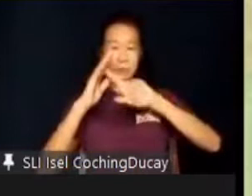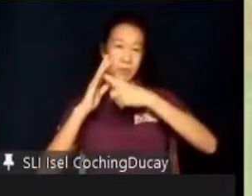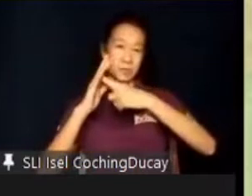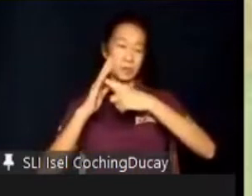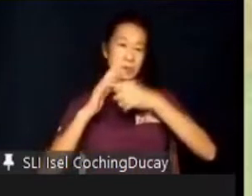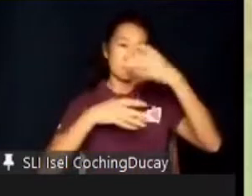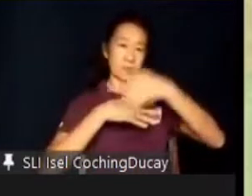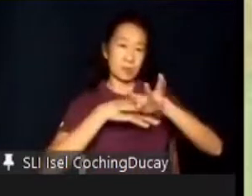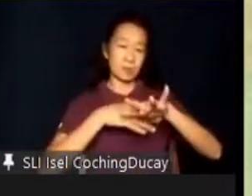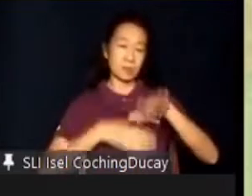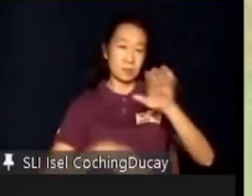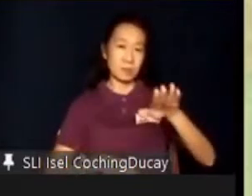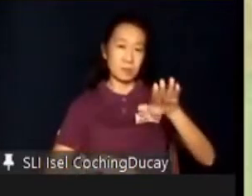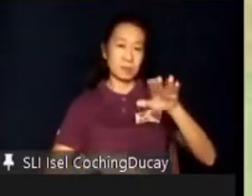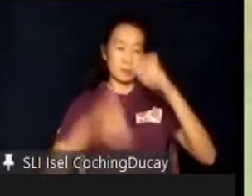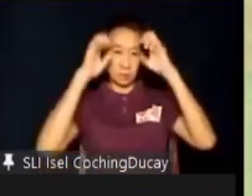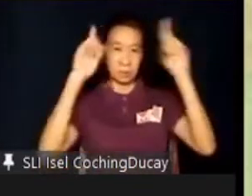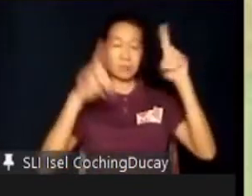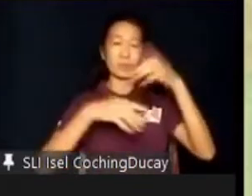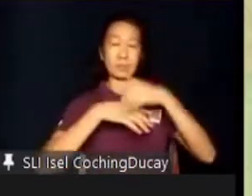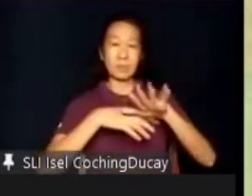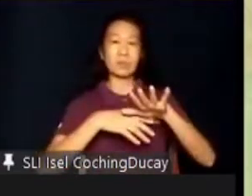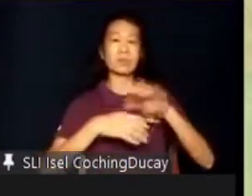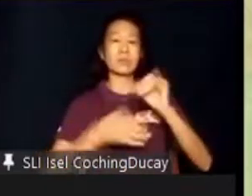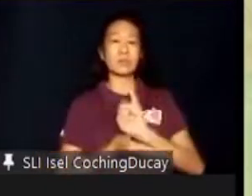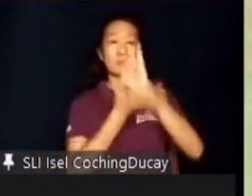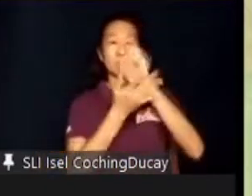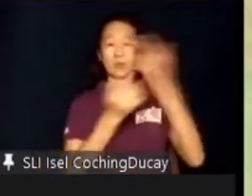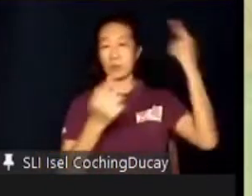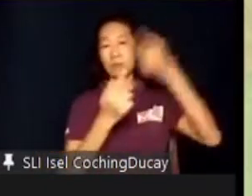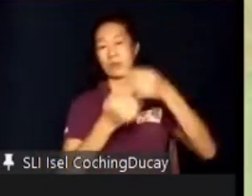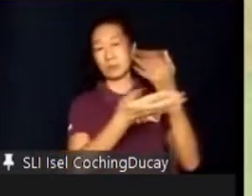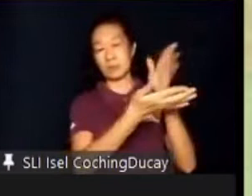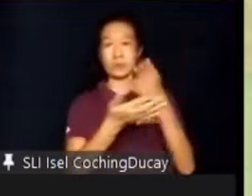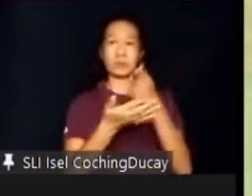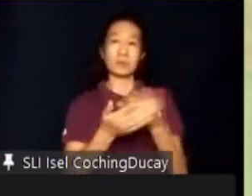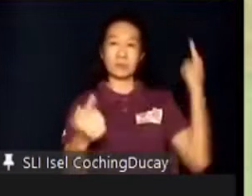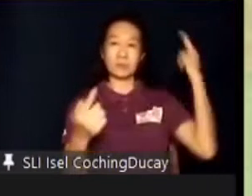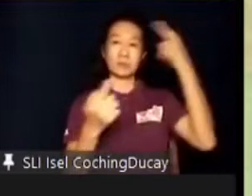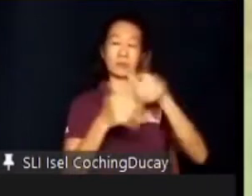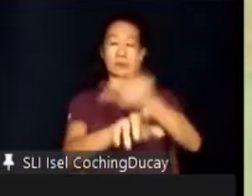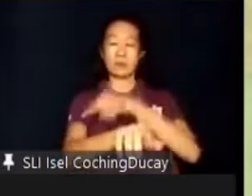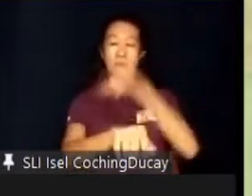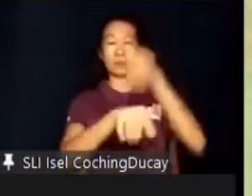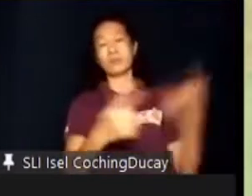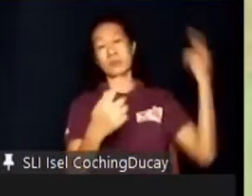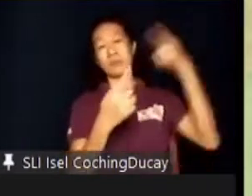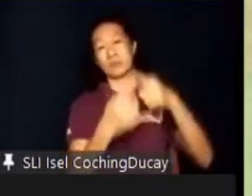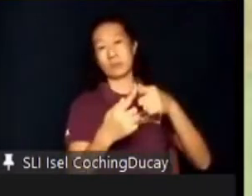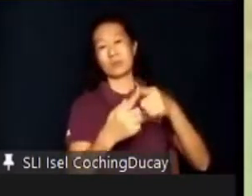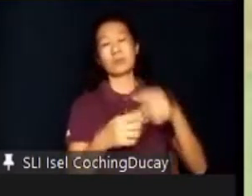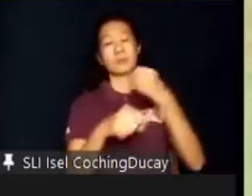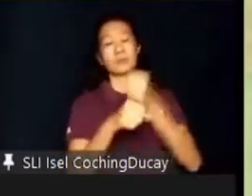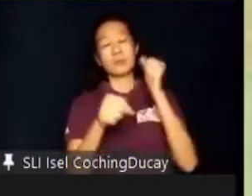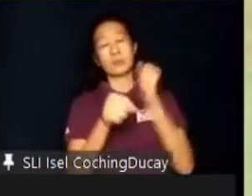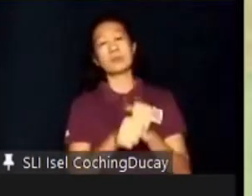child's education. Early intervention goals must contribute towards the long-term goal of getting the student employed.